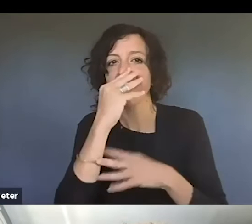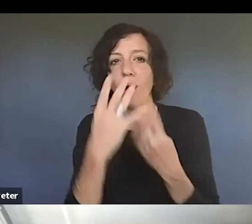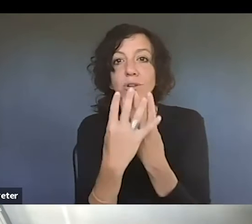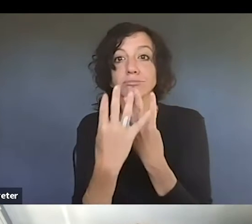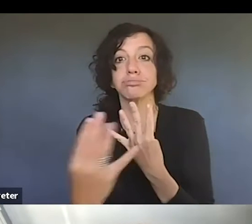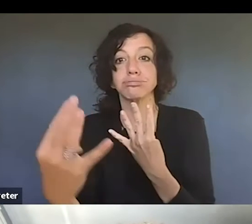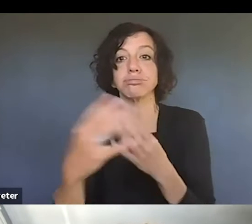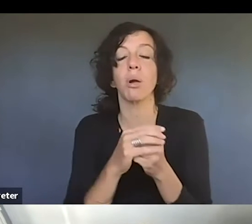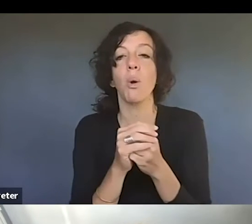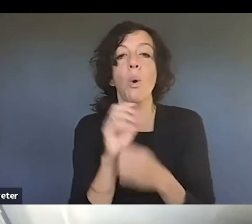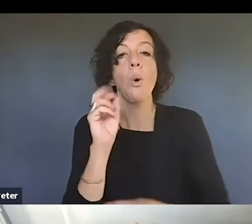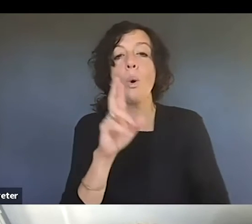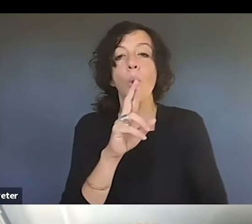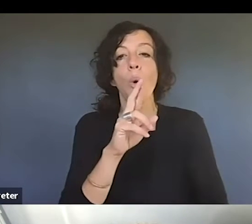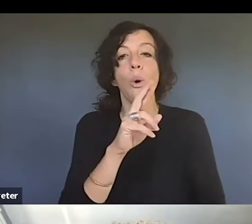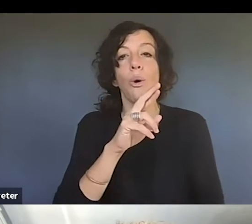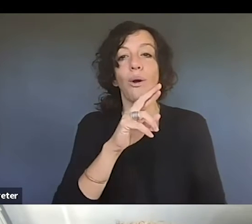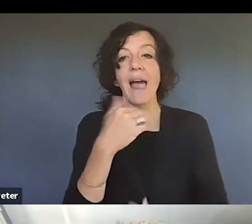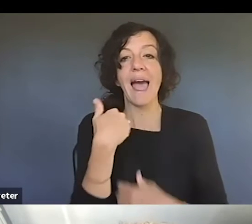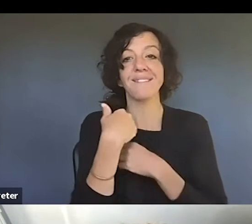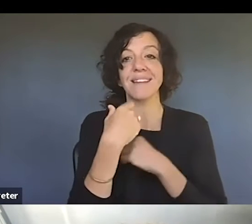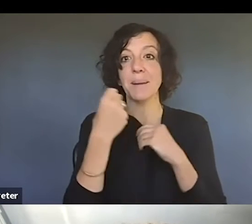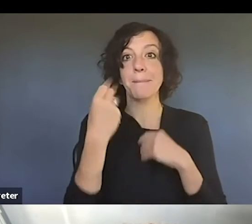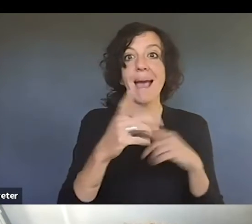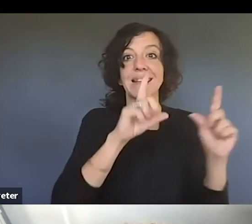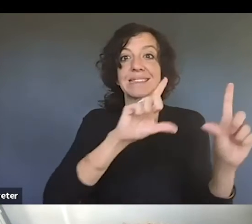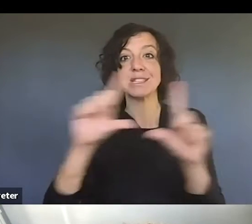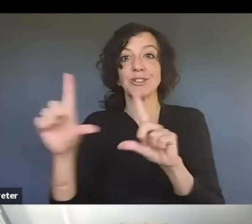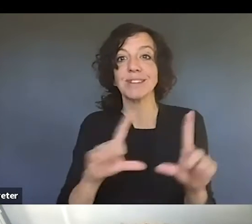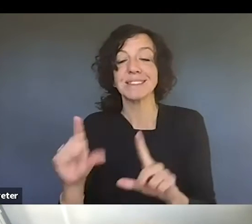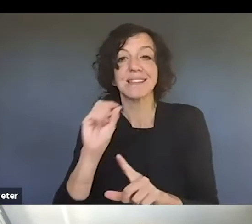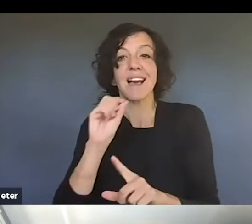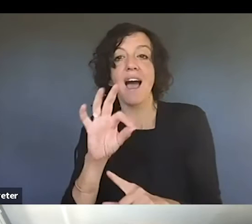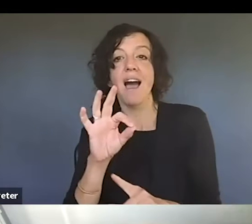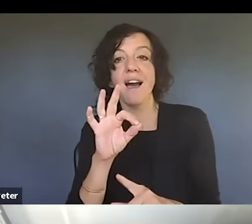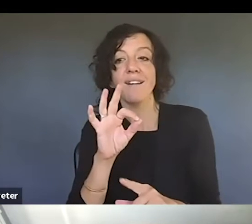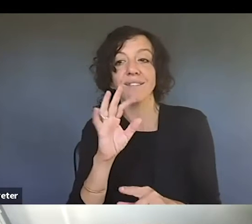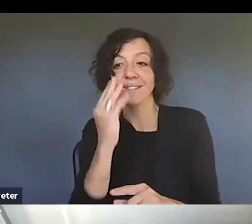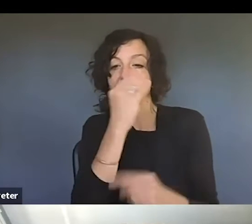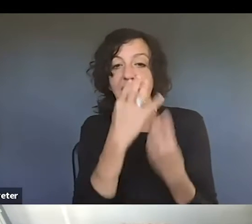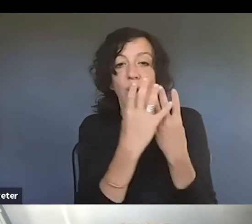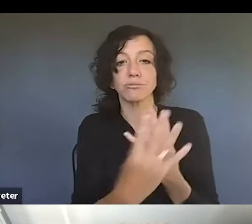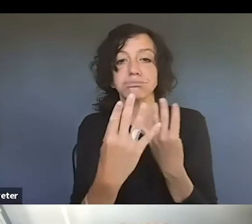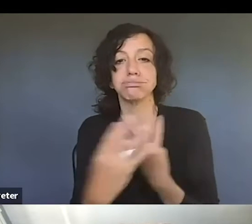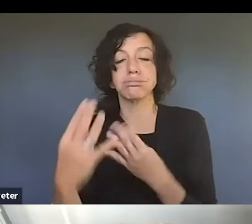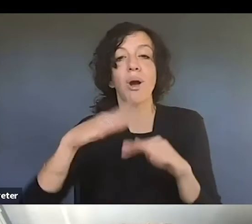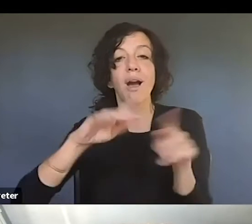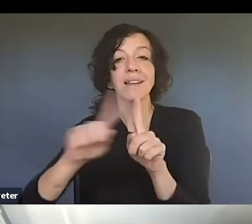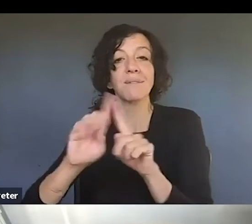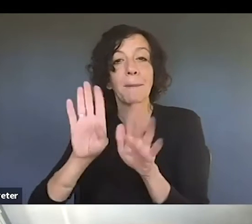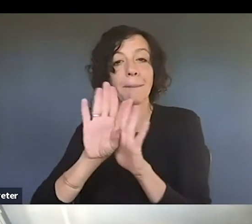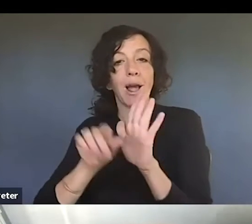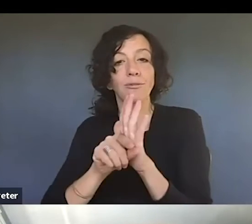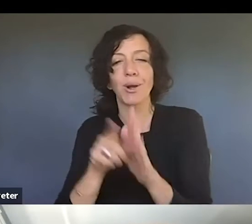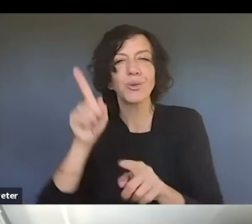series of fields of sunflowers on different colored backgrounds. Um, but the,